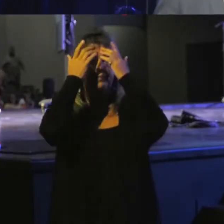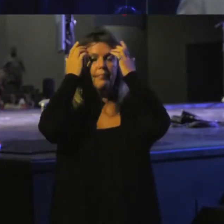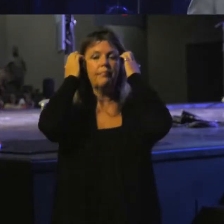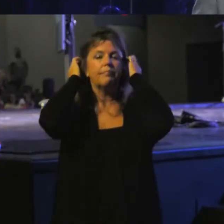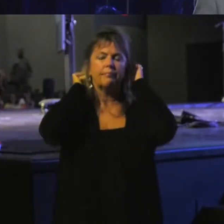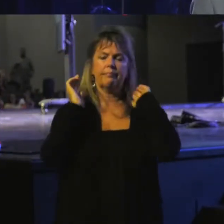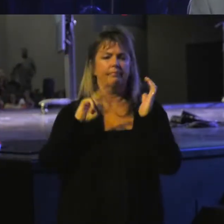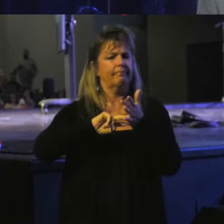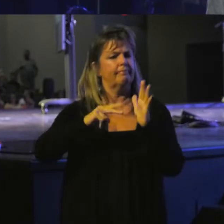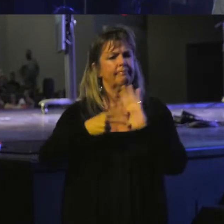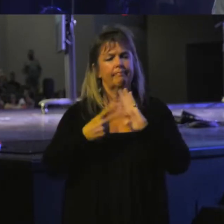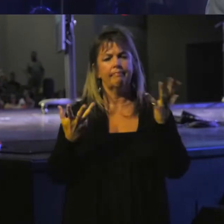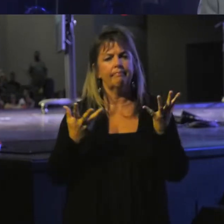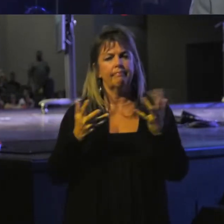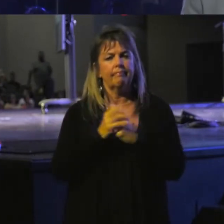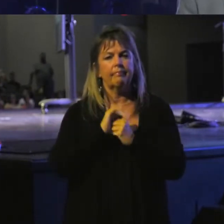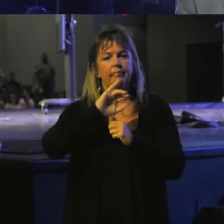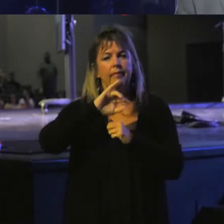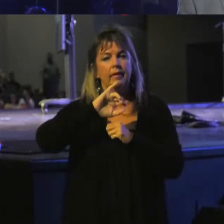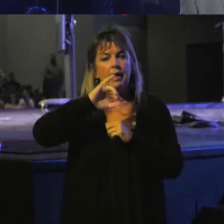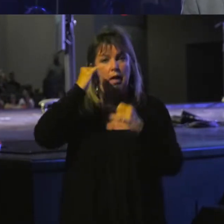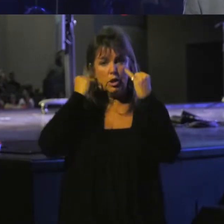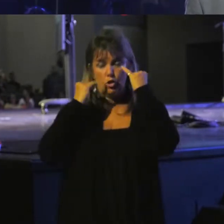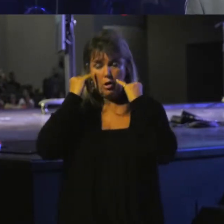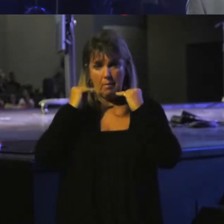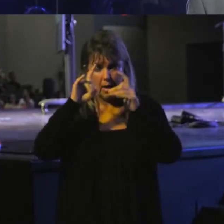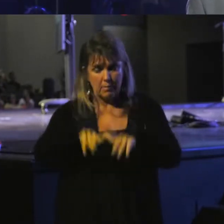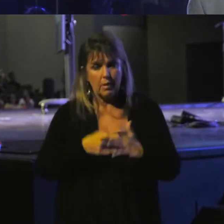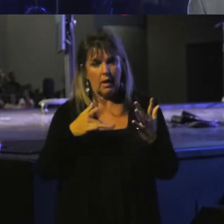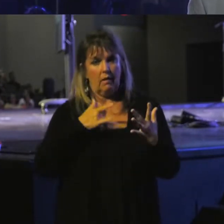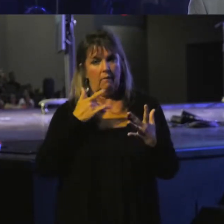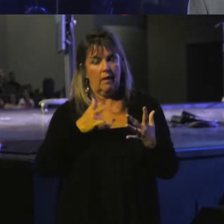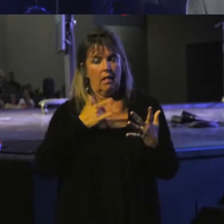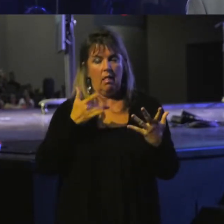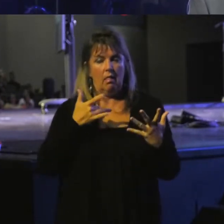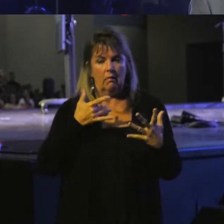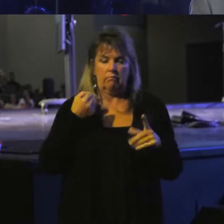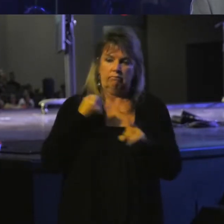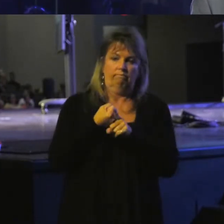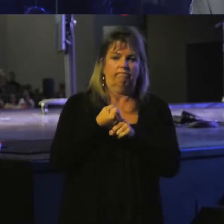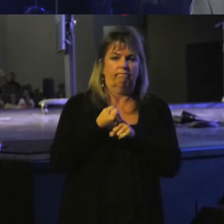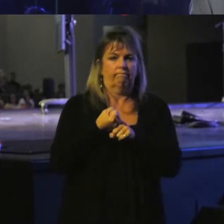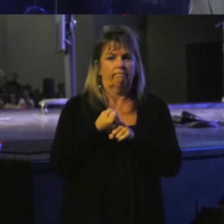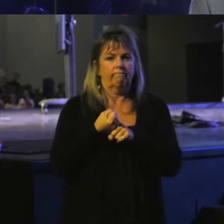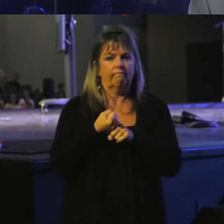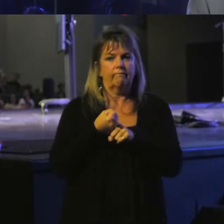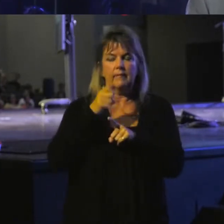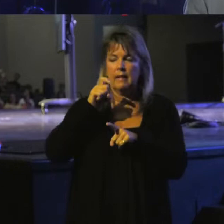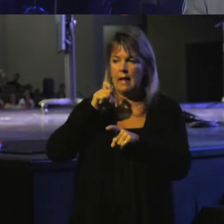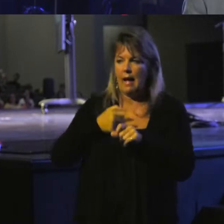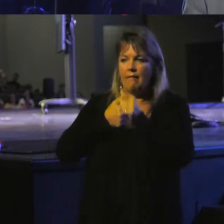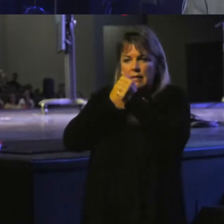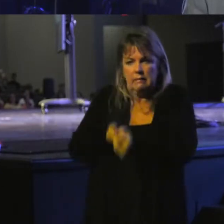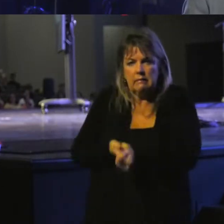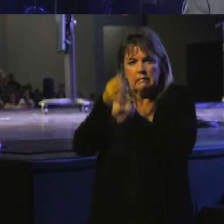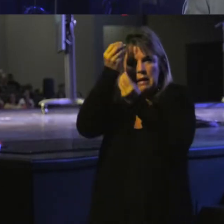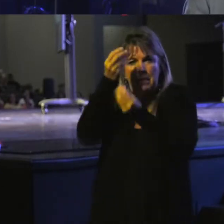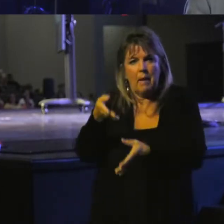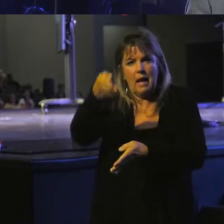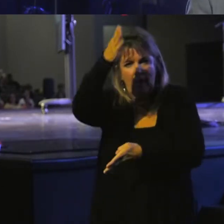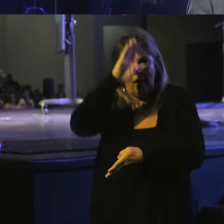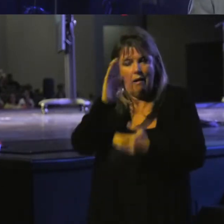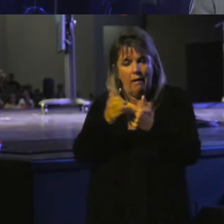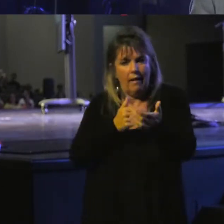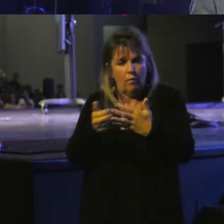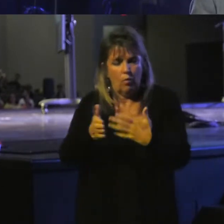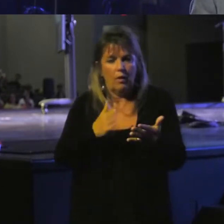here's what I mean. Jeremiah is beginning to feel the brunt of having to obey God even when it is